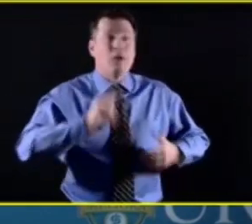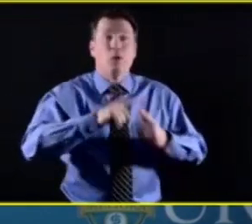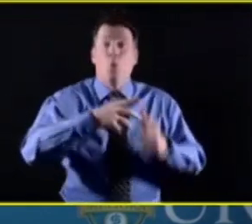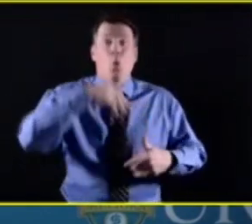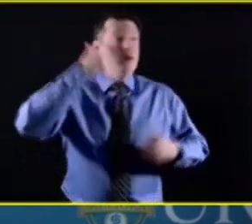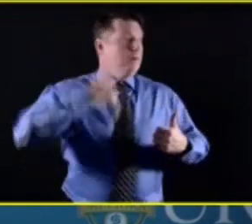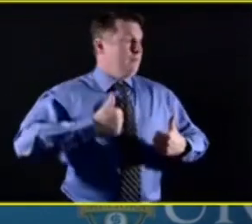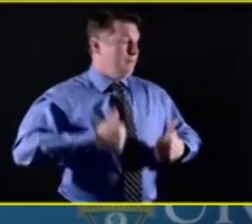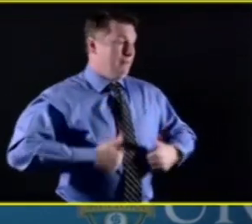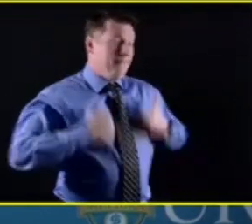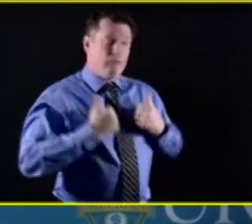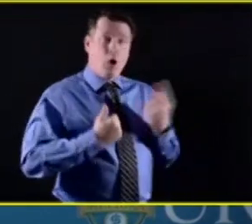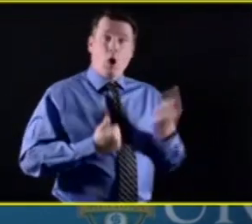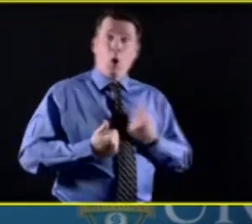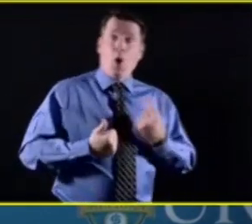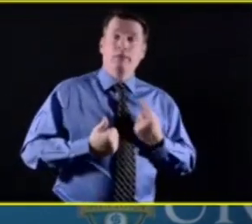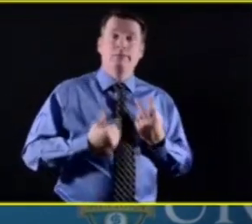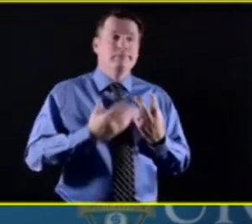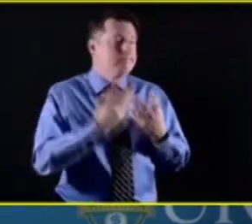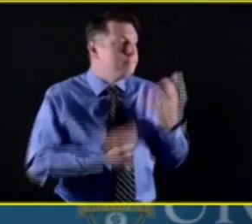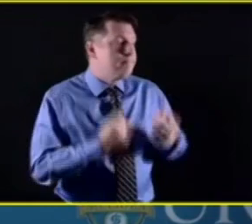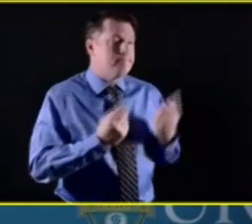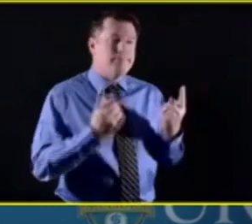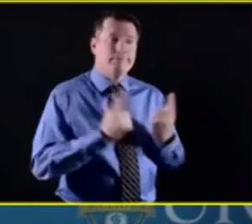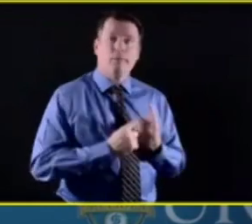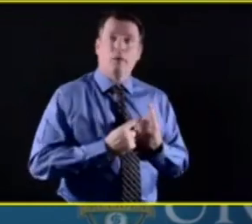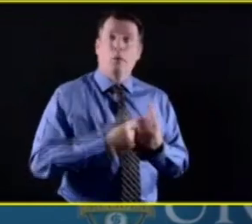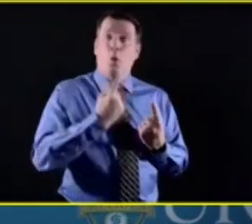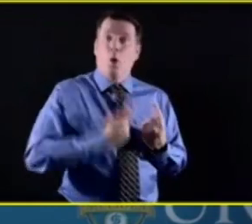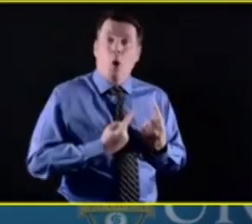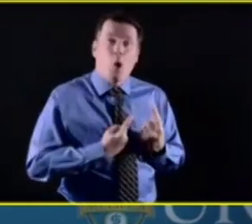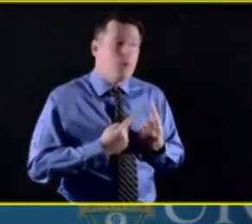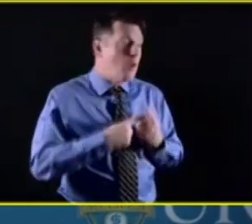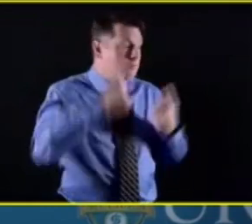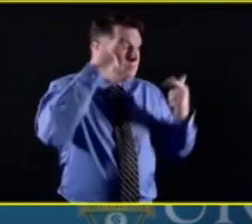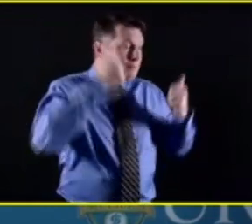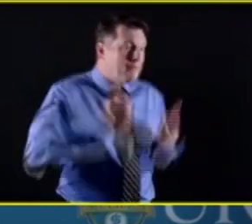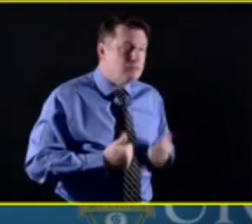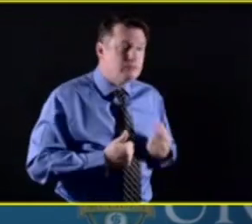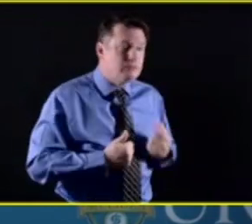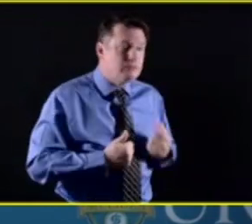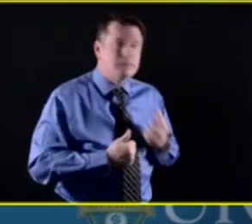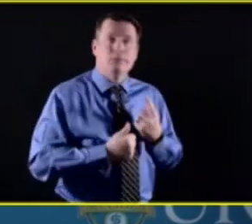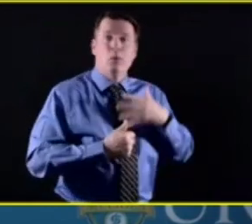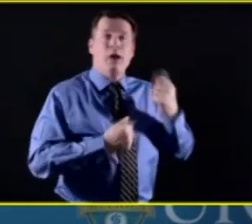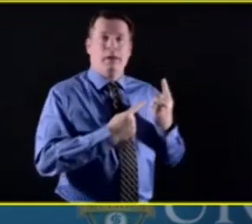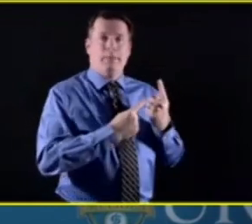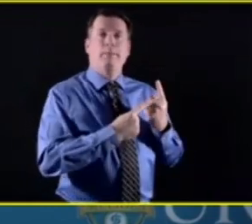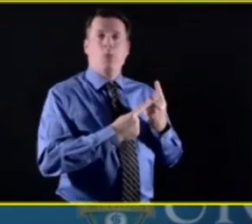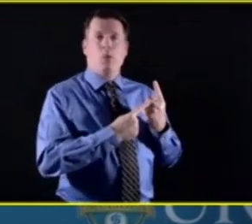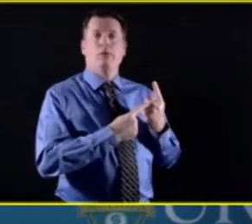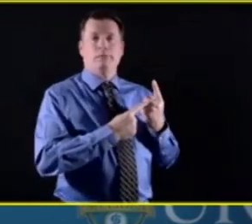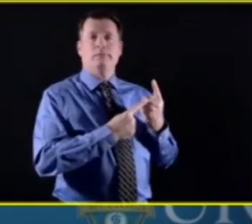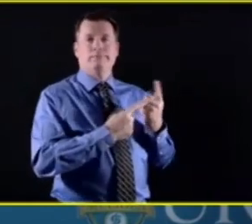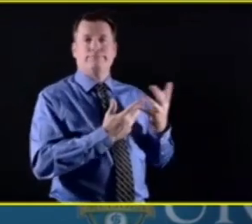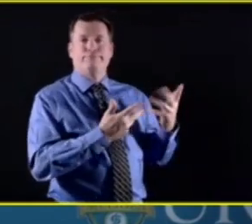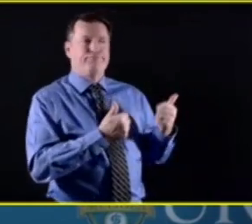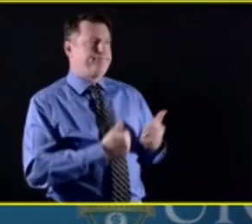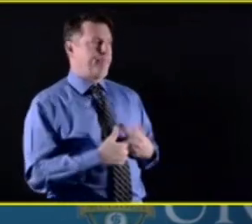and hypertension, uh, depression, uh, immune system problems and so on. One of the,